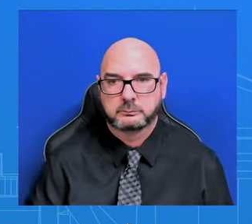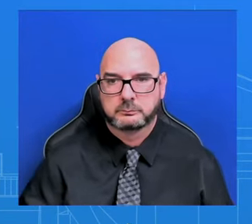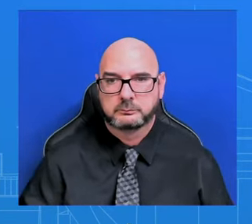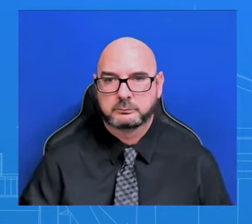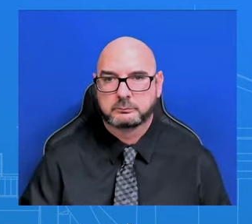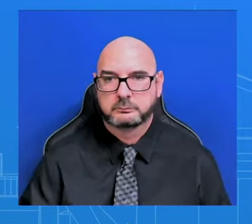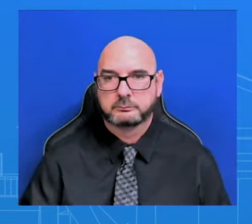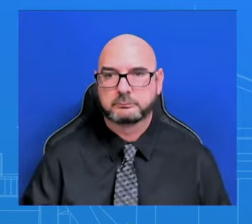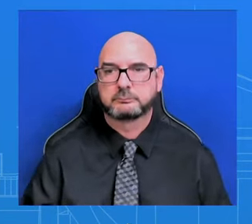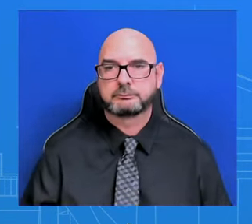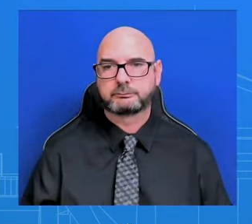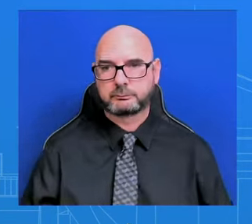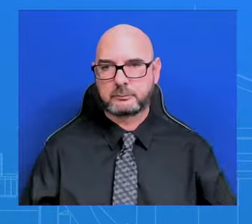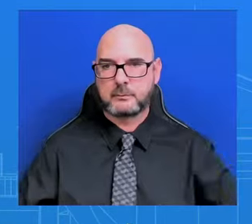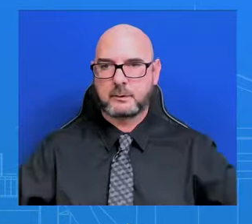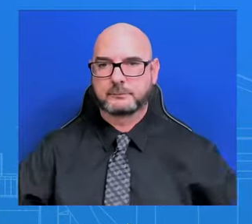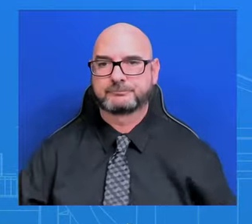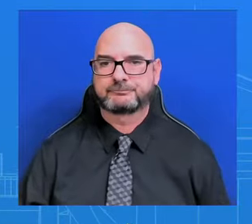Good afternoon, everyone.